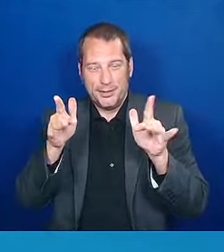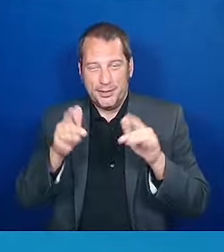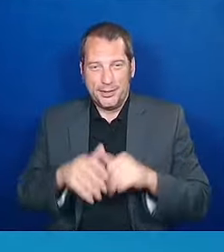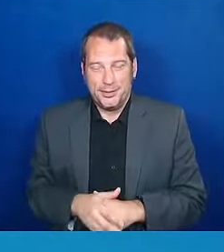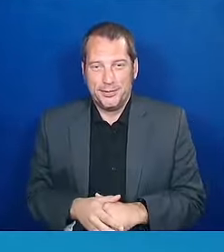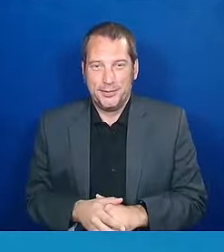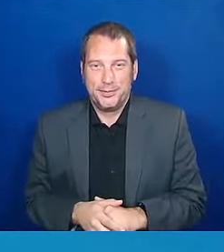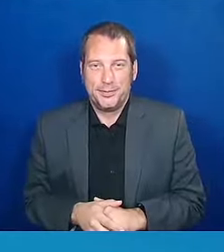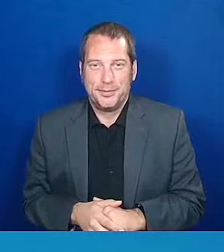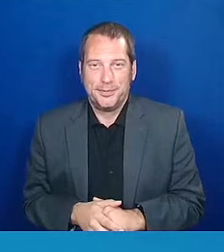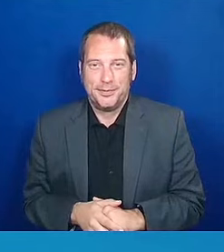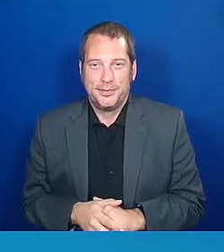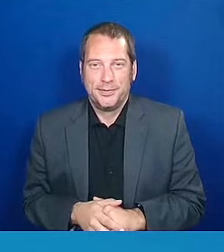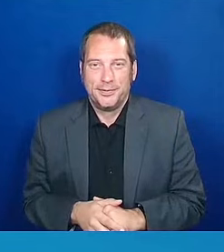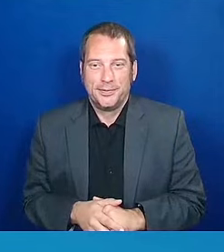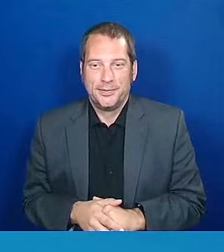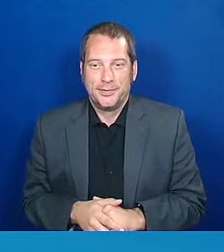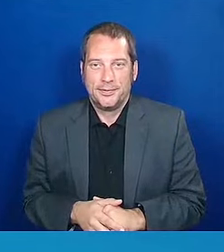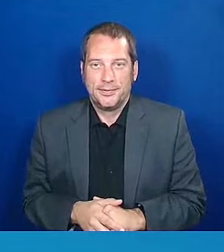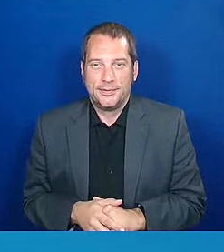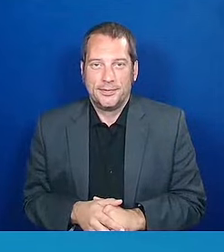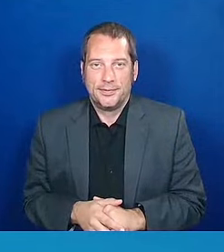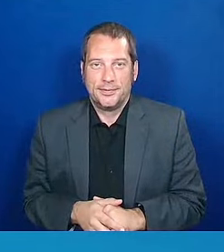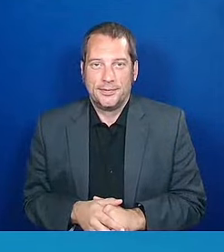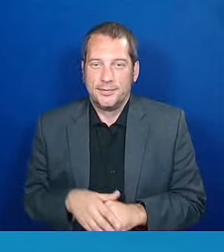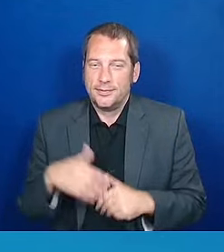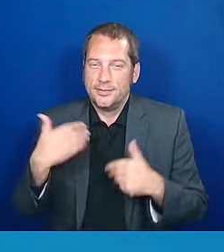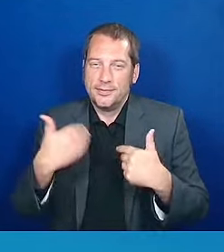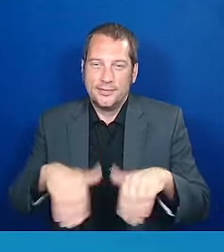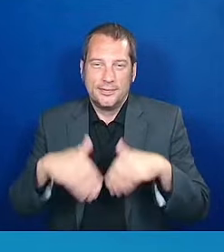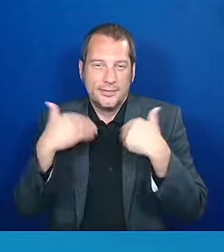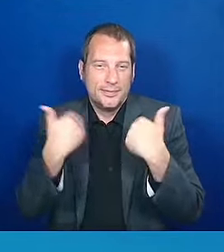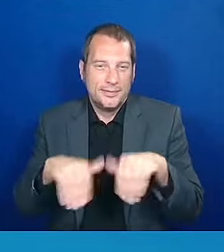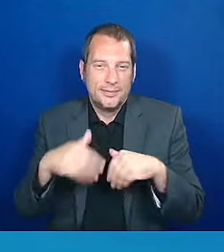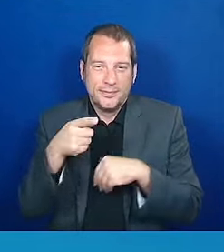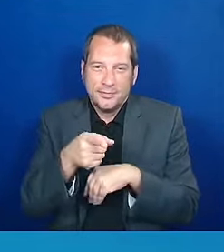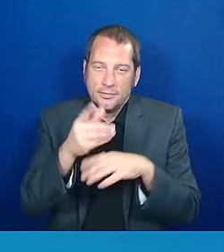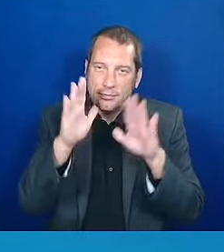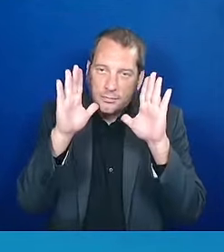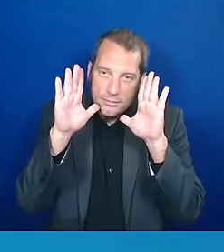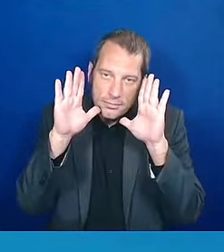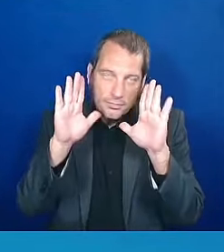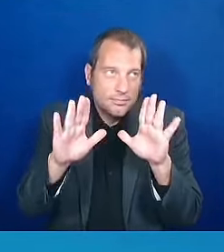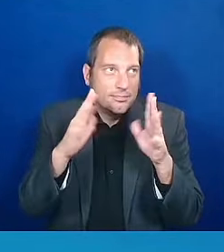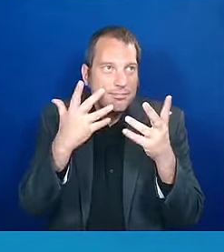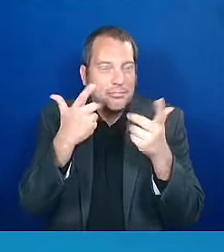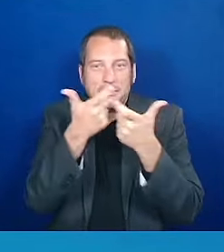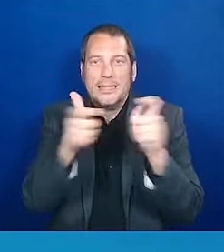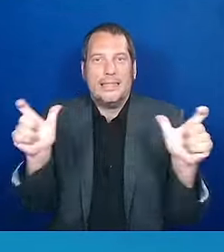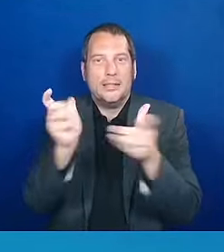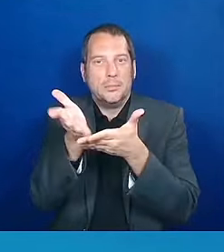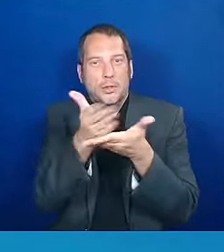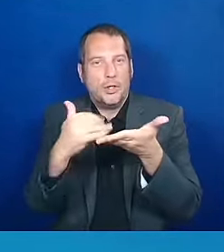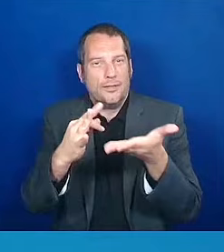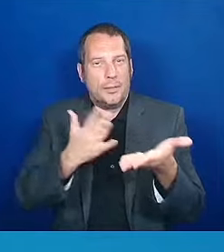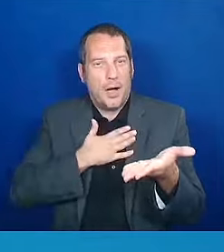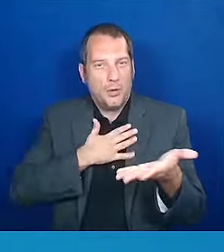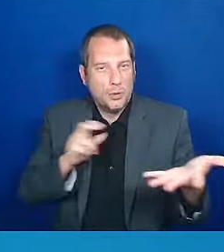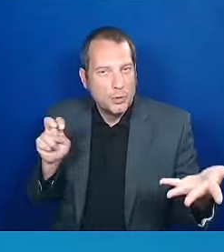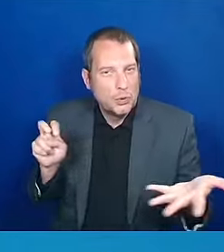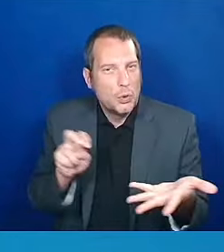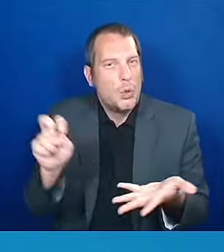Oh, you are such an incredible part of my journey, and I love you guys. Thank you for being here. And to all those who